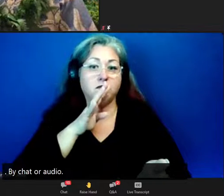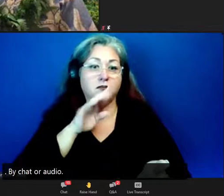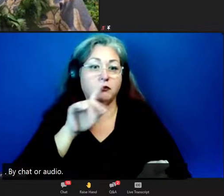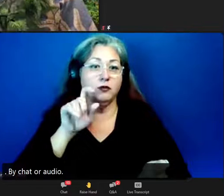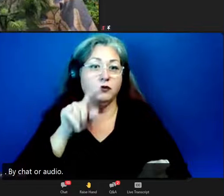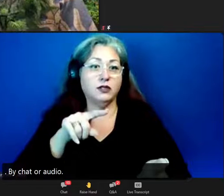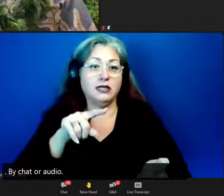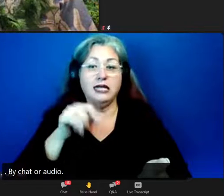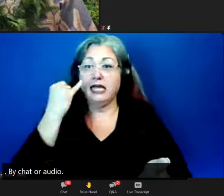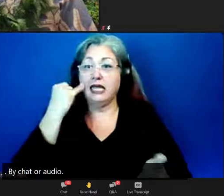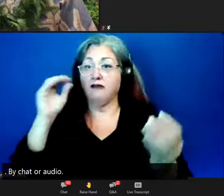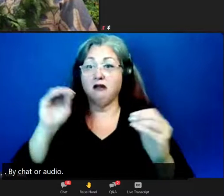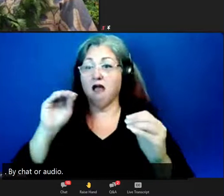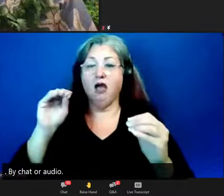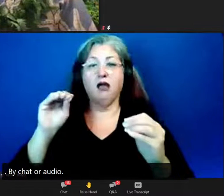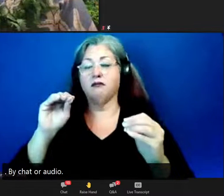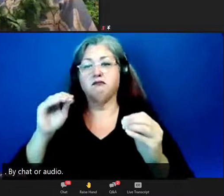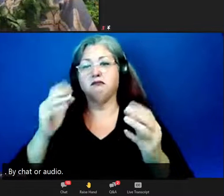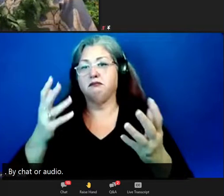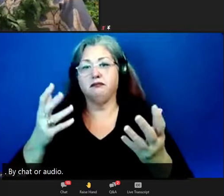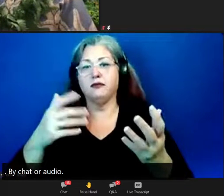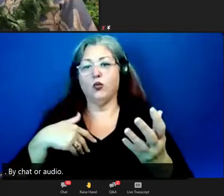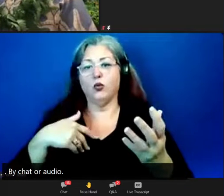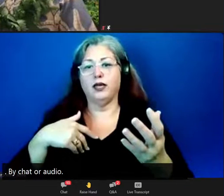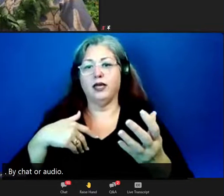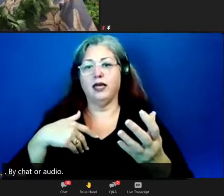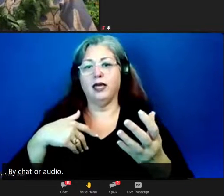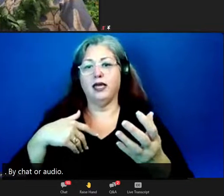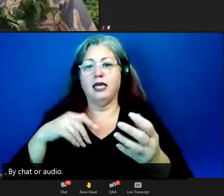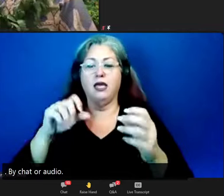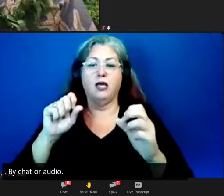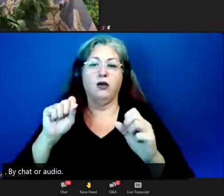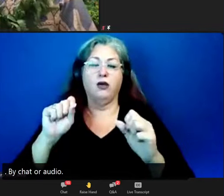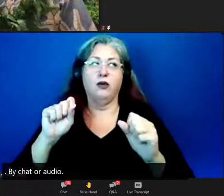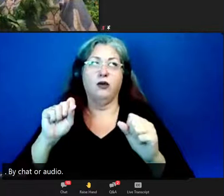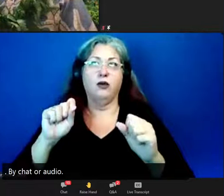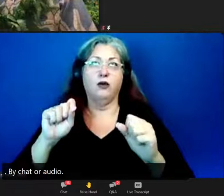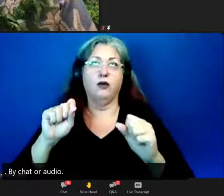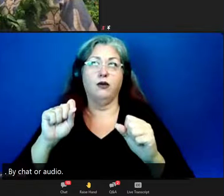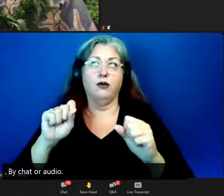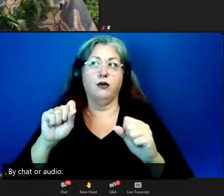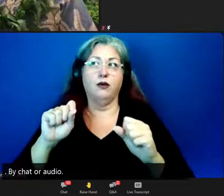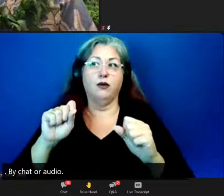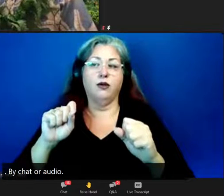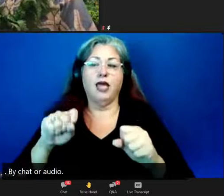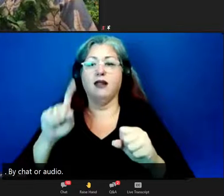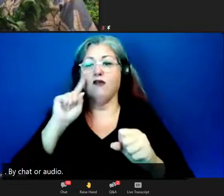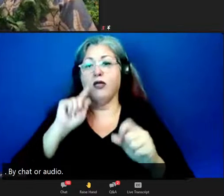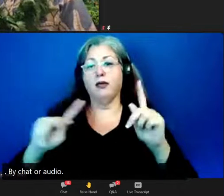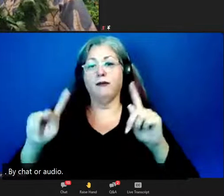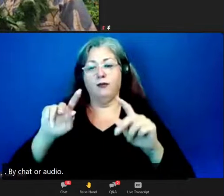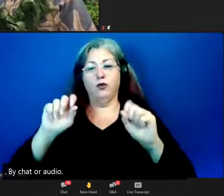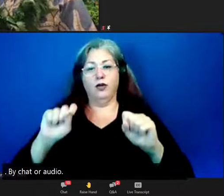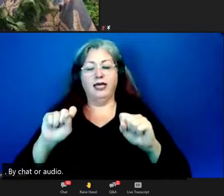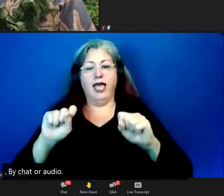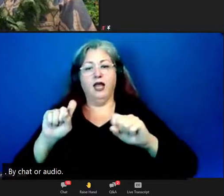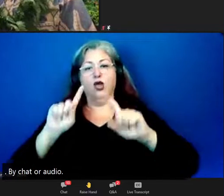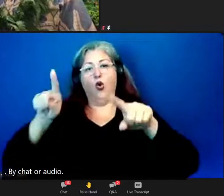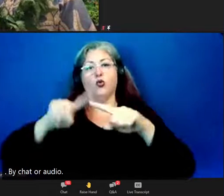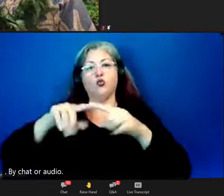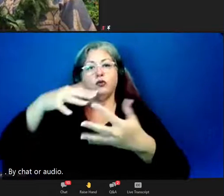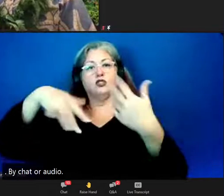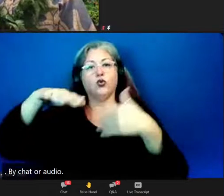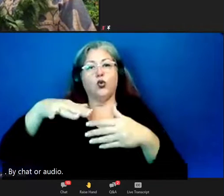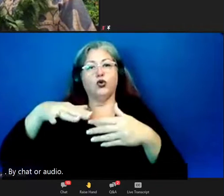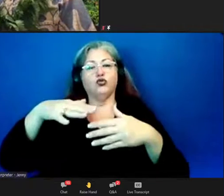Otherwise, yeah, we do have this option for folks to enter the social lounge and continue